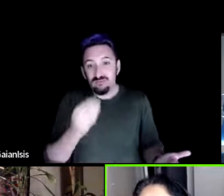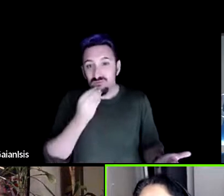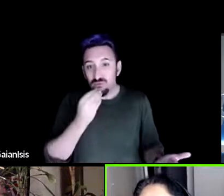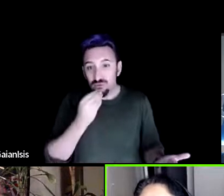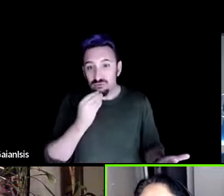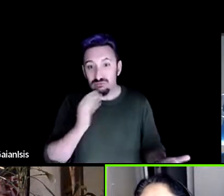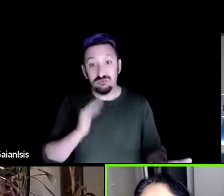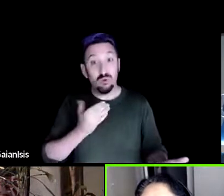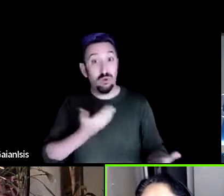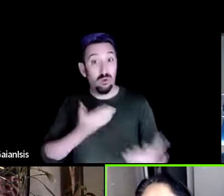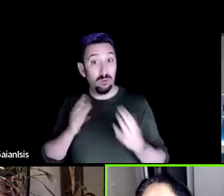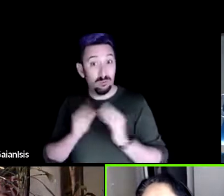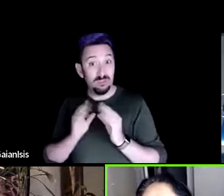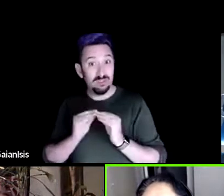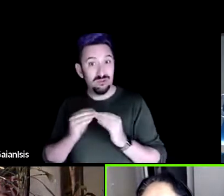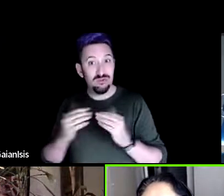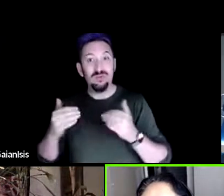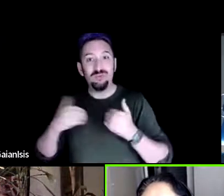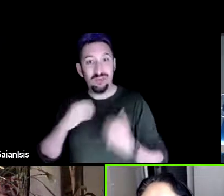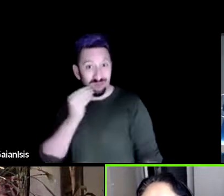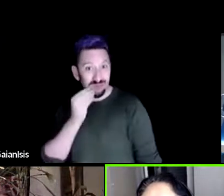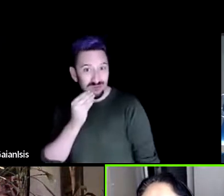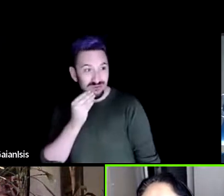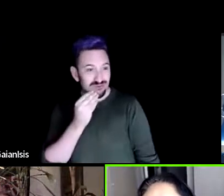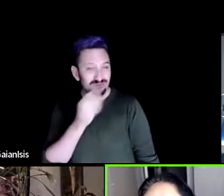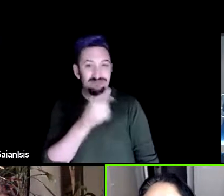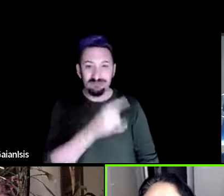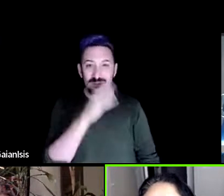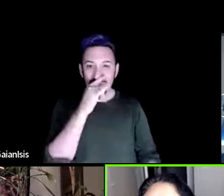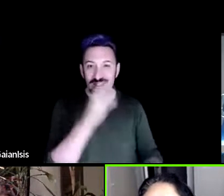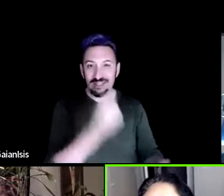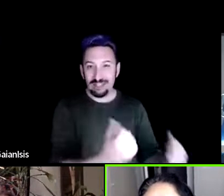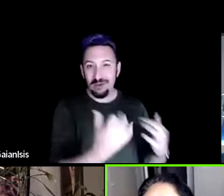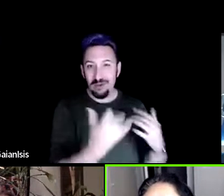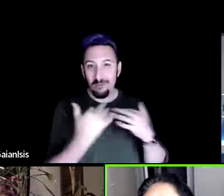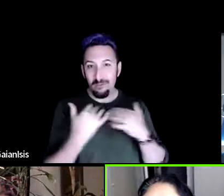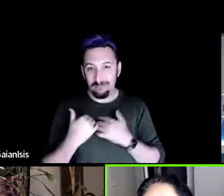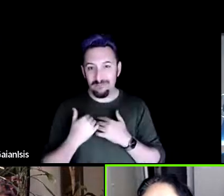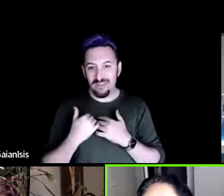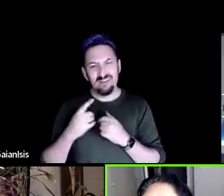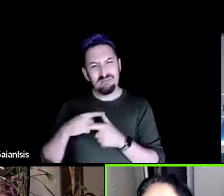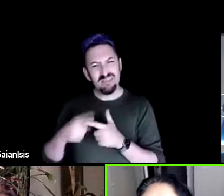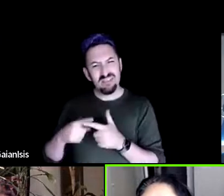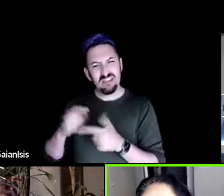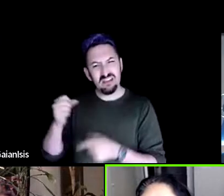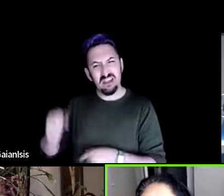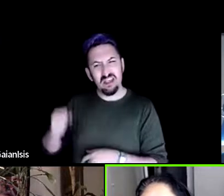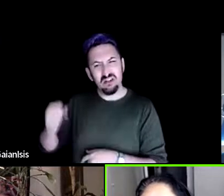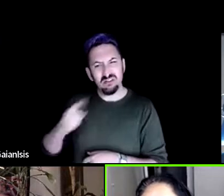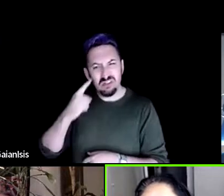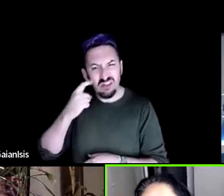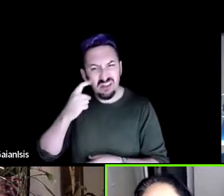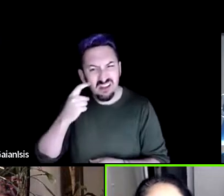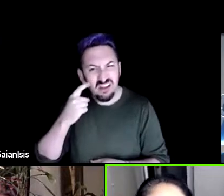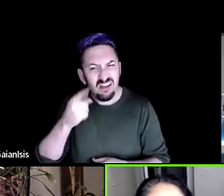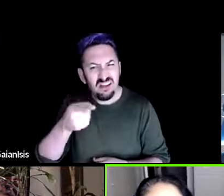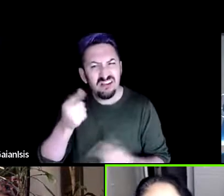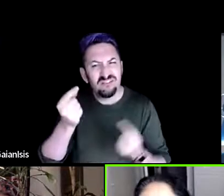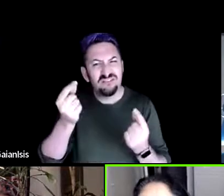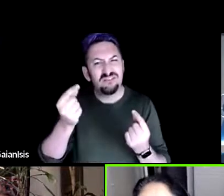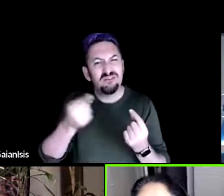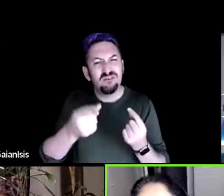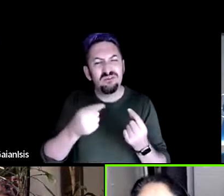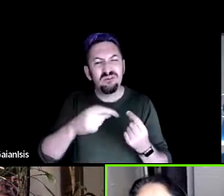so the kids would come but then the elders were wondering what the heck we were doing making all this mess and this thing we were calling a garden